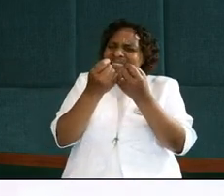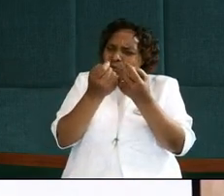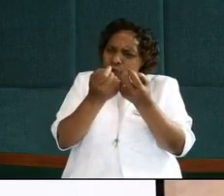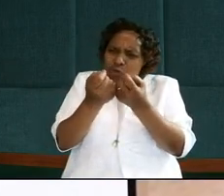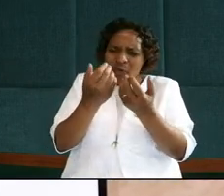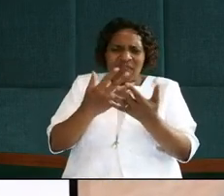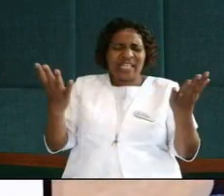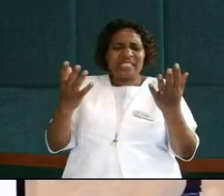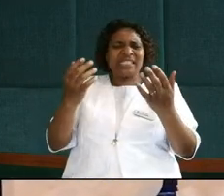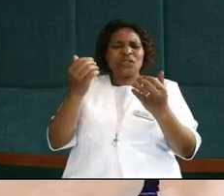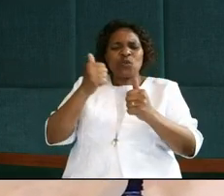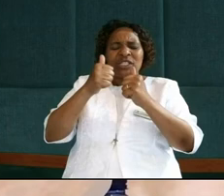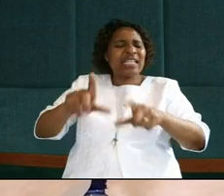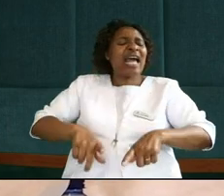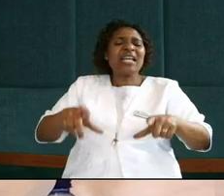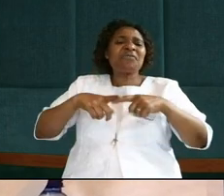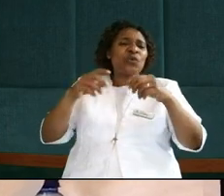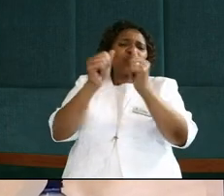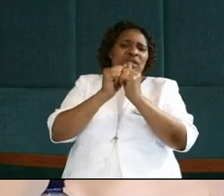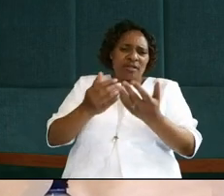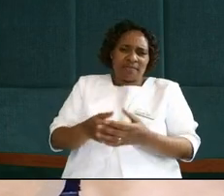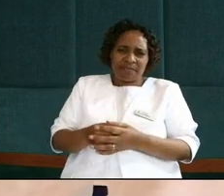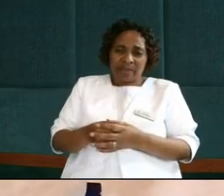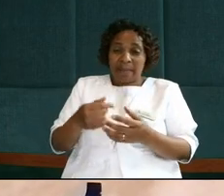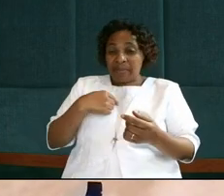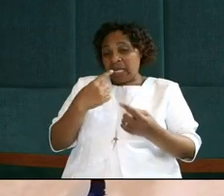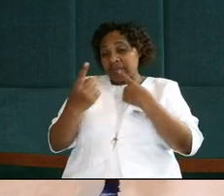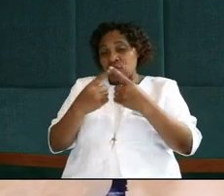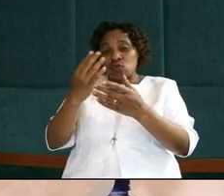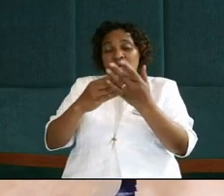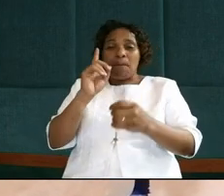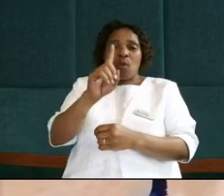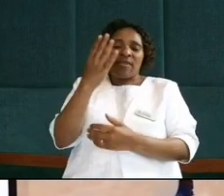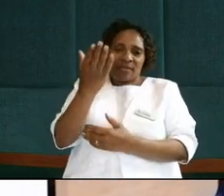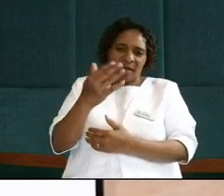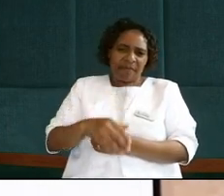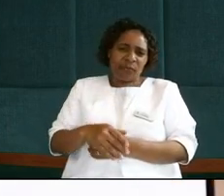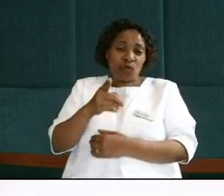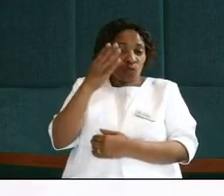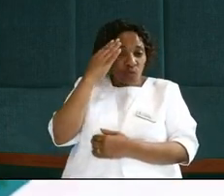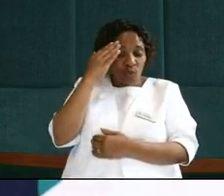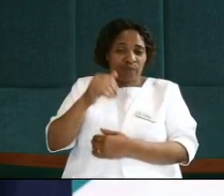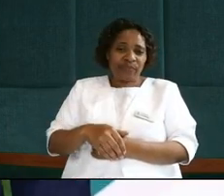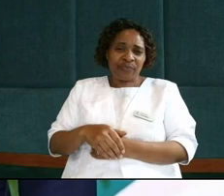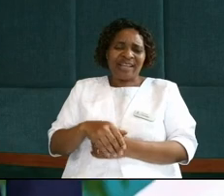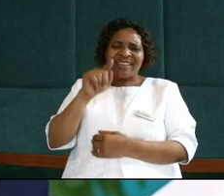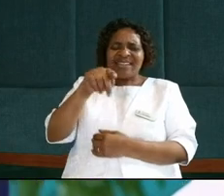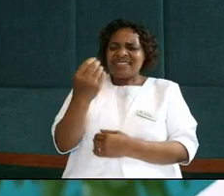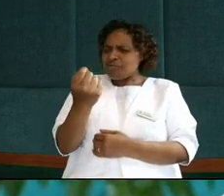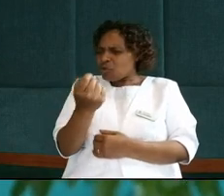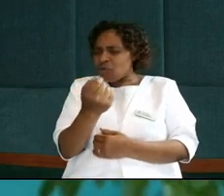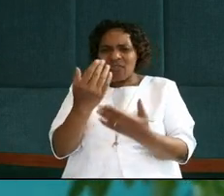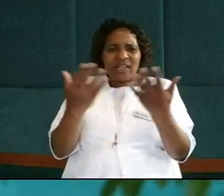things they are living in. And I'm speaking to somebody today, I don't know who that person is, you know that bitterness of your